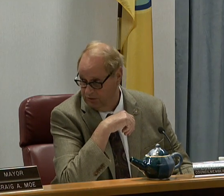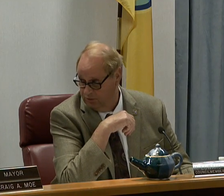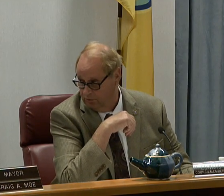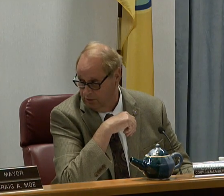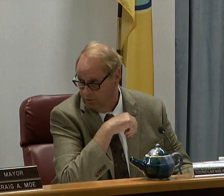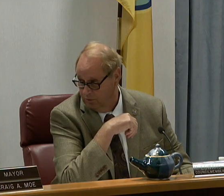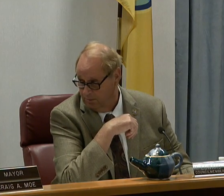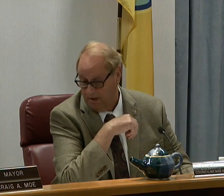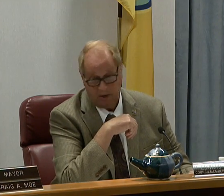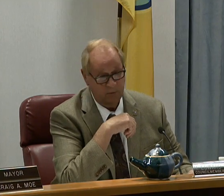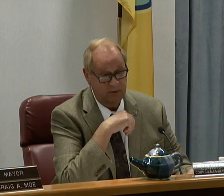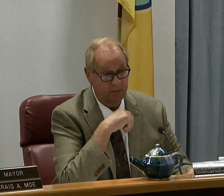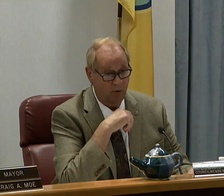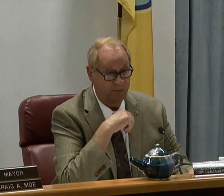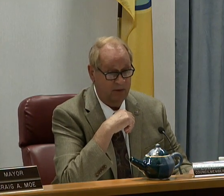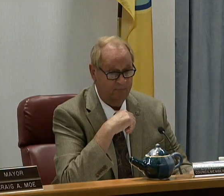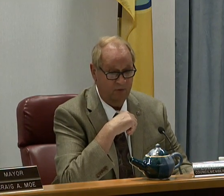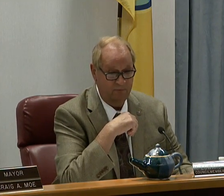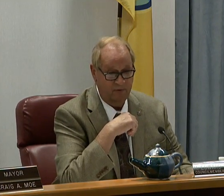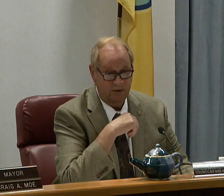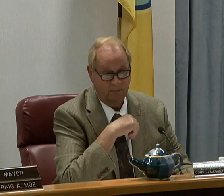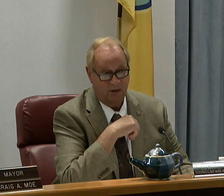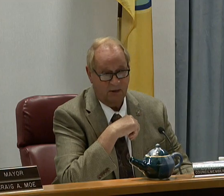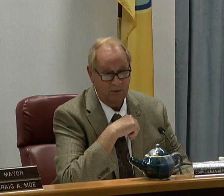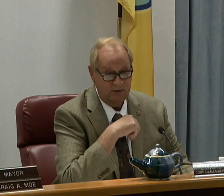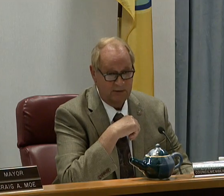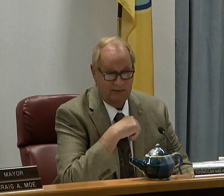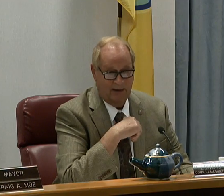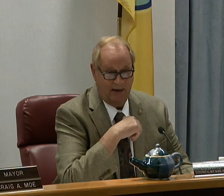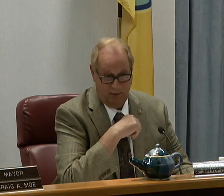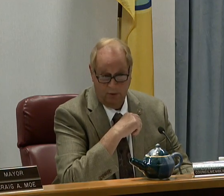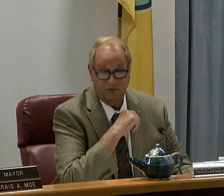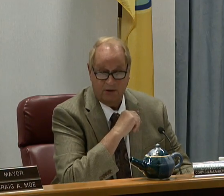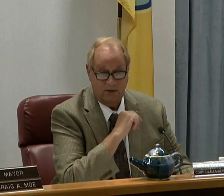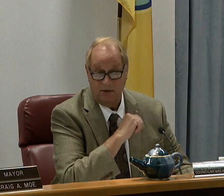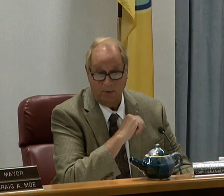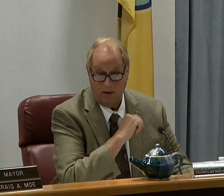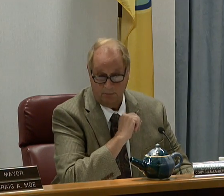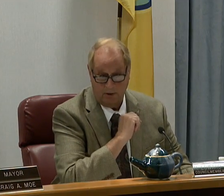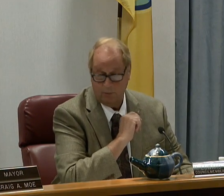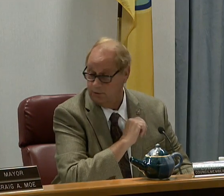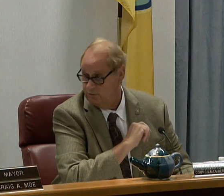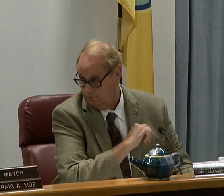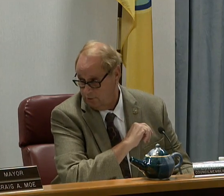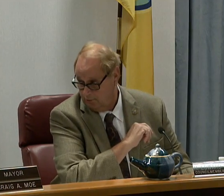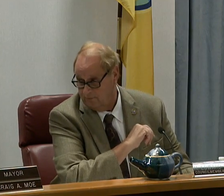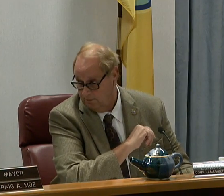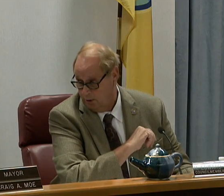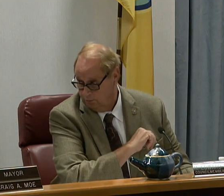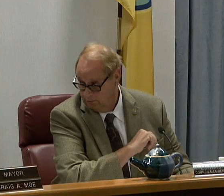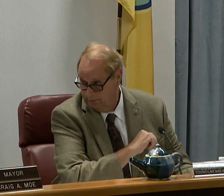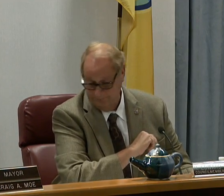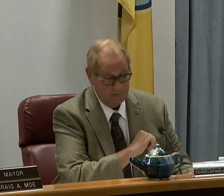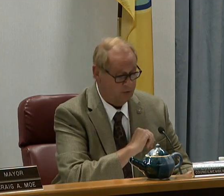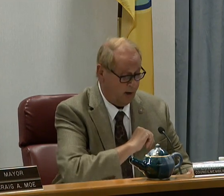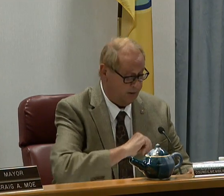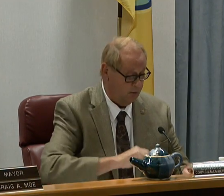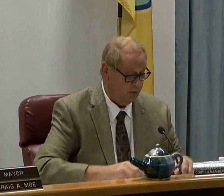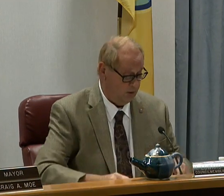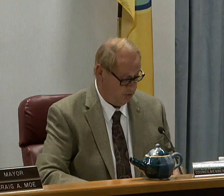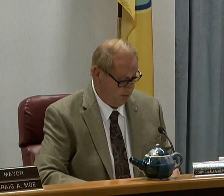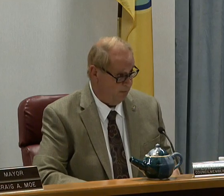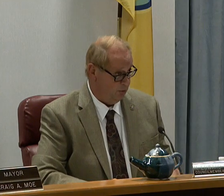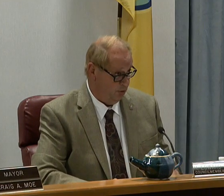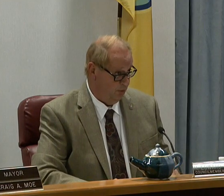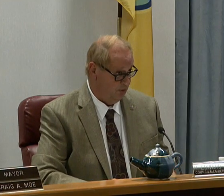down on C Street do in the pottery department. I'm very fond of pottery. I know it looks like a teapot, but I'm going to use it for a gravy boat. So I